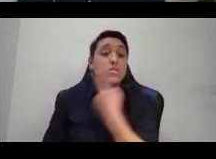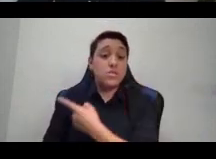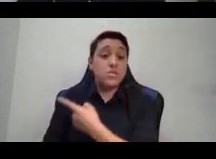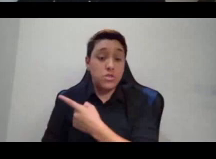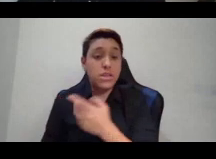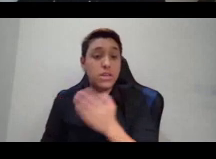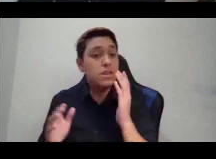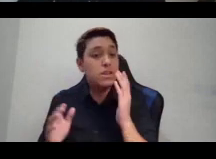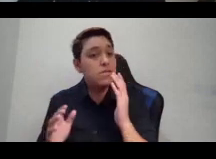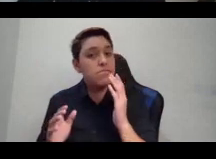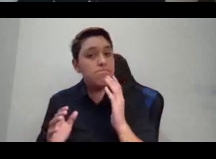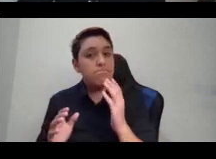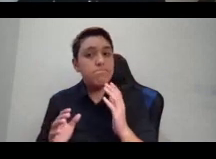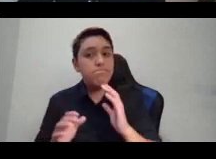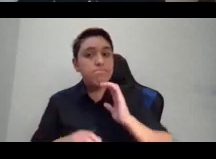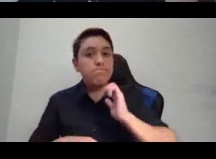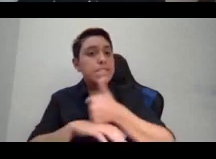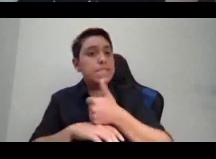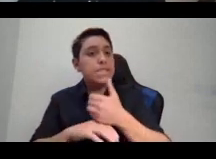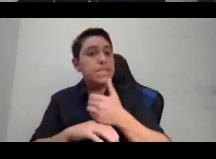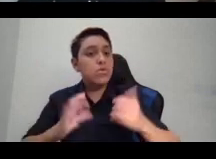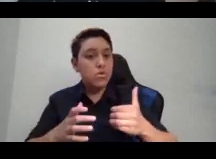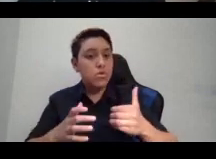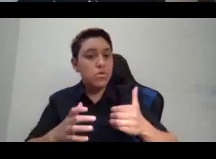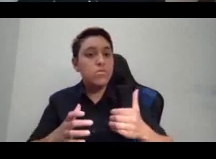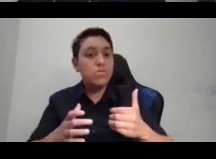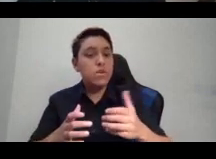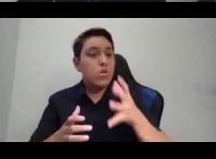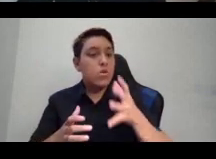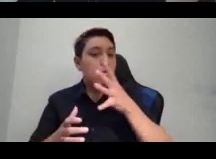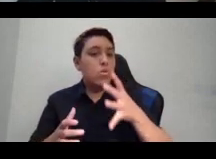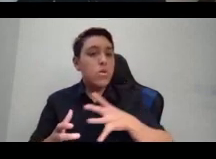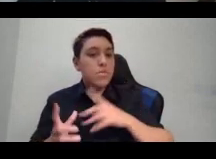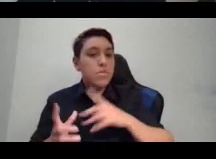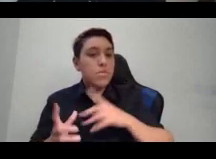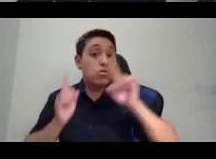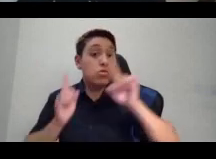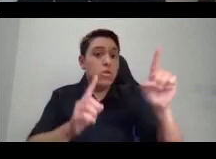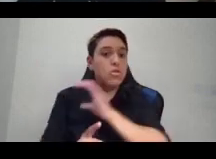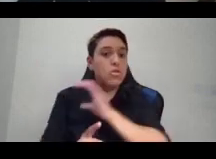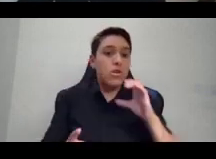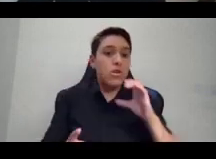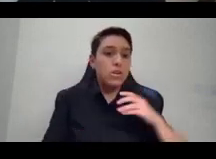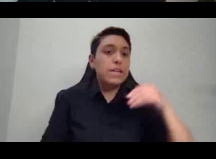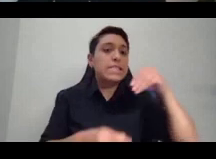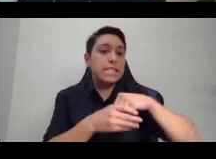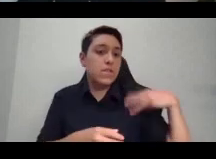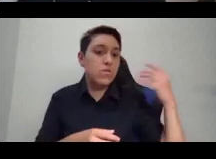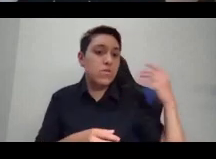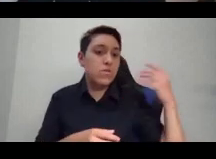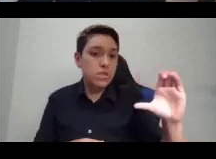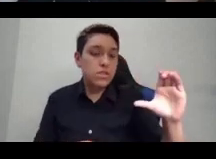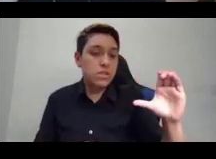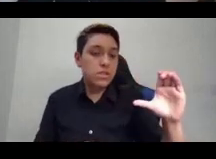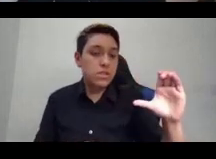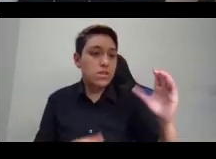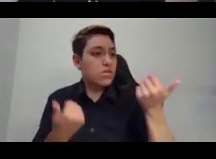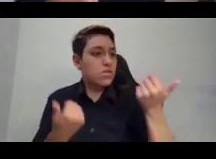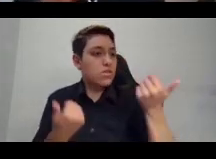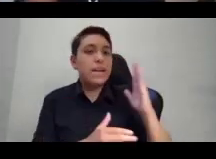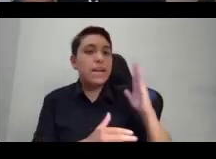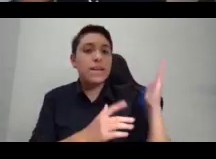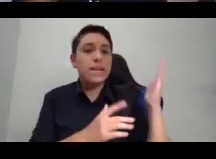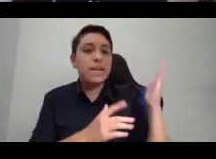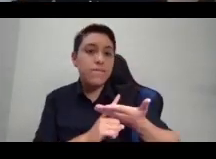testify before Congress in order to convince them that Reconstruction needed to be defended